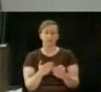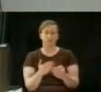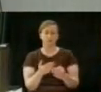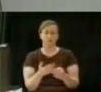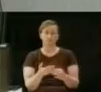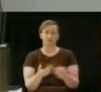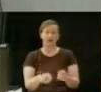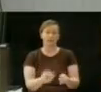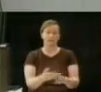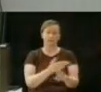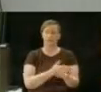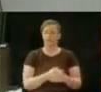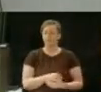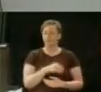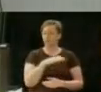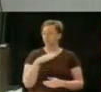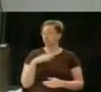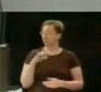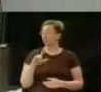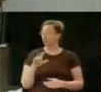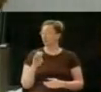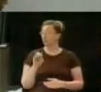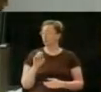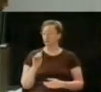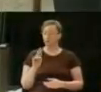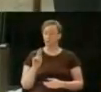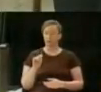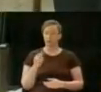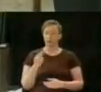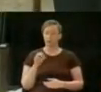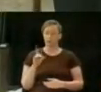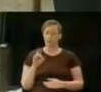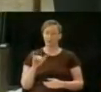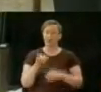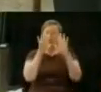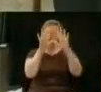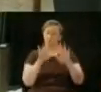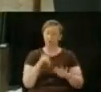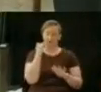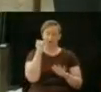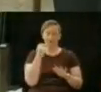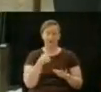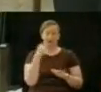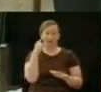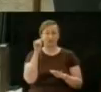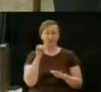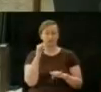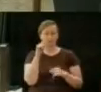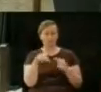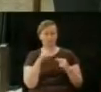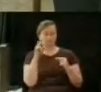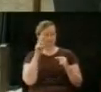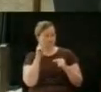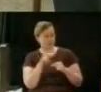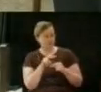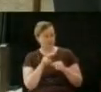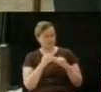definite deadlines. They have to draft a document, but the agreement should come early, not during that process.